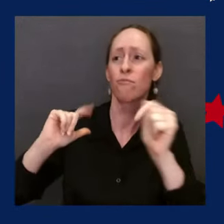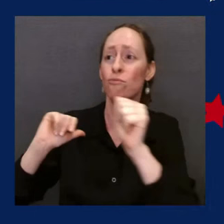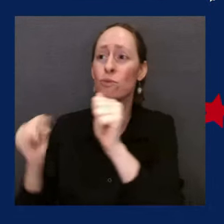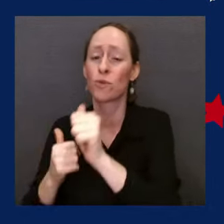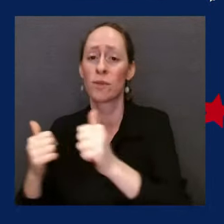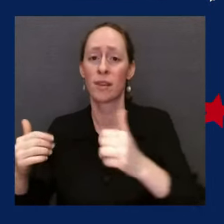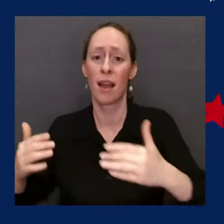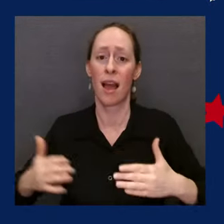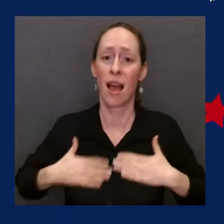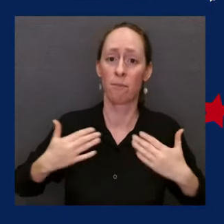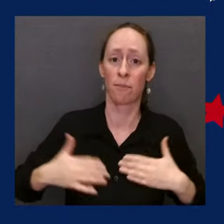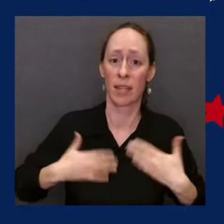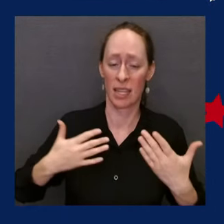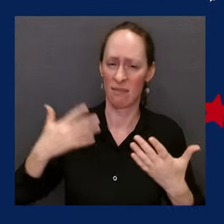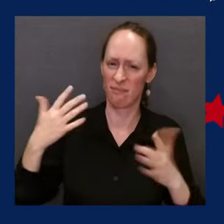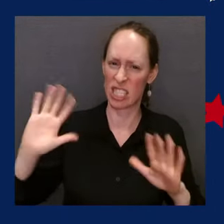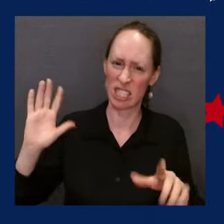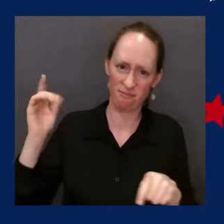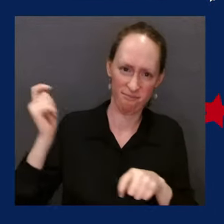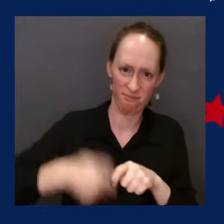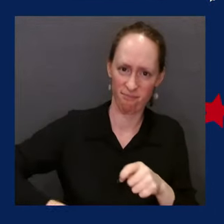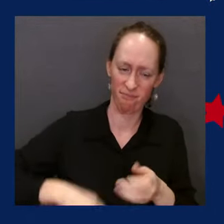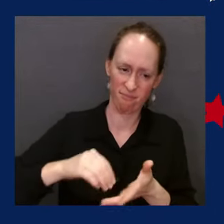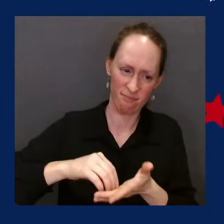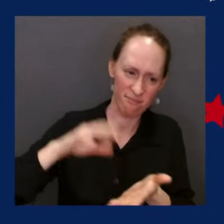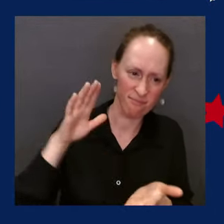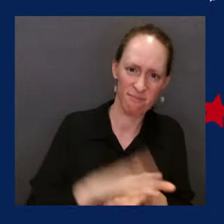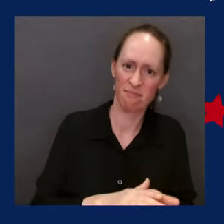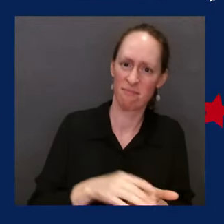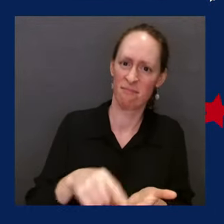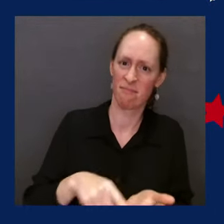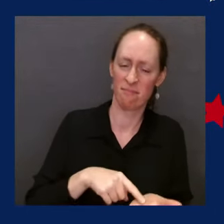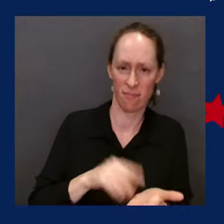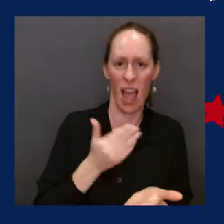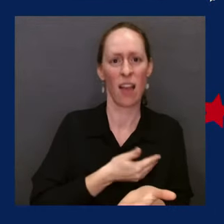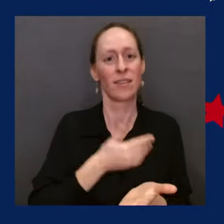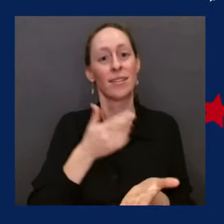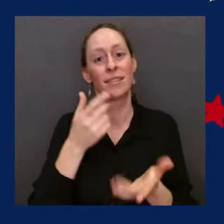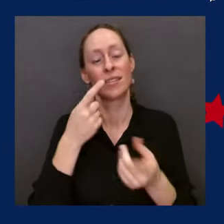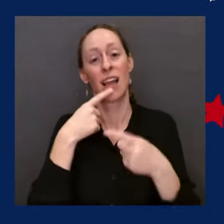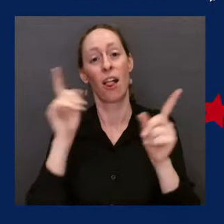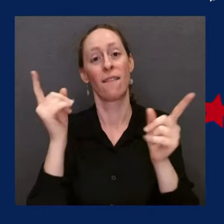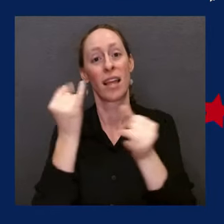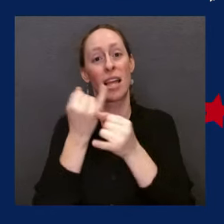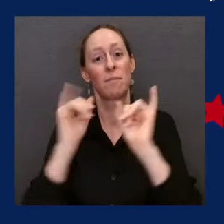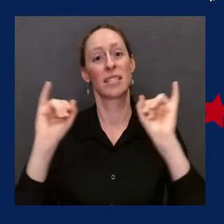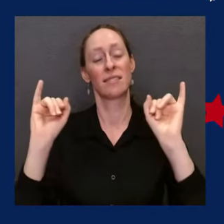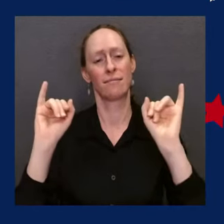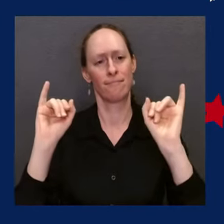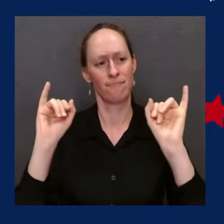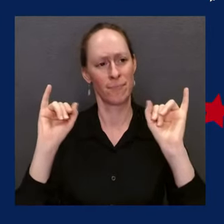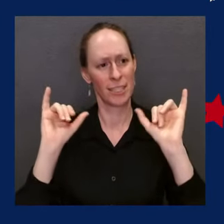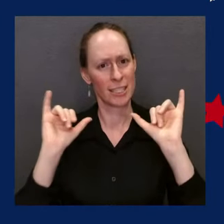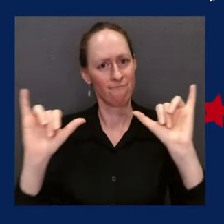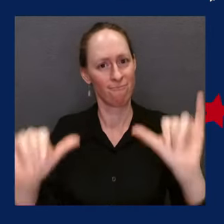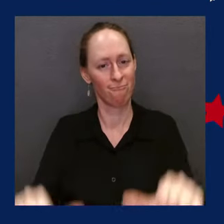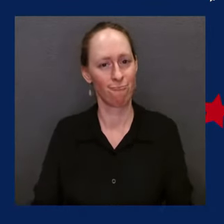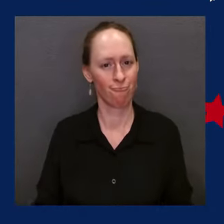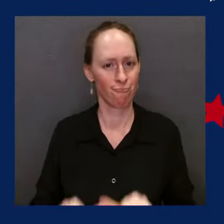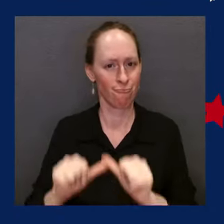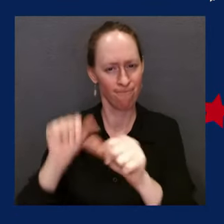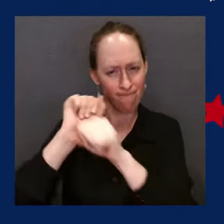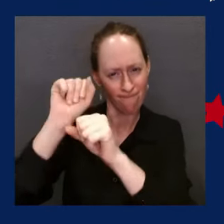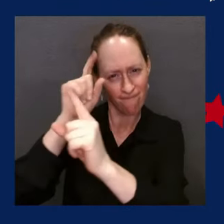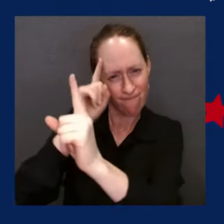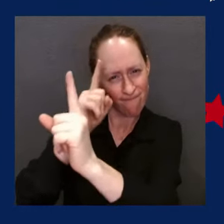us to work toward creating a more perfect union each and every day of our